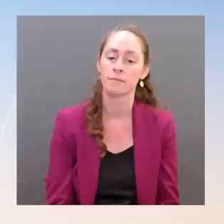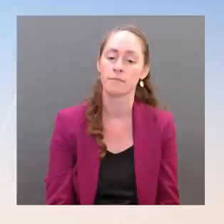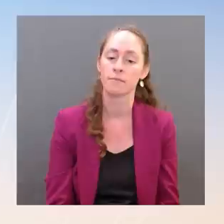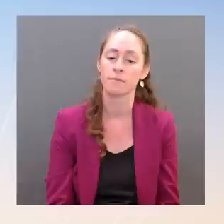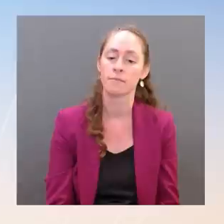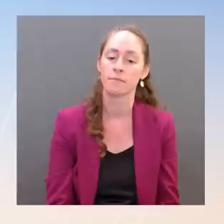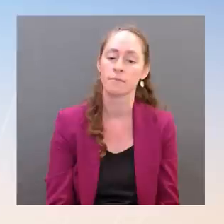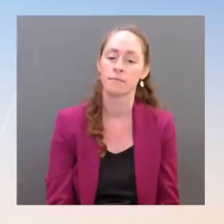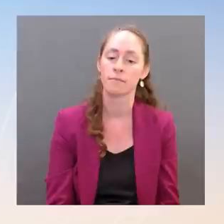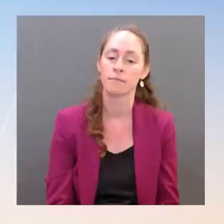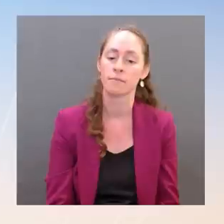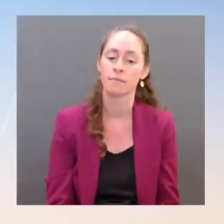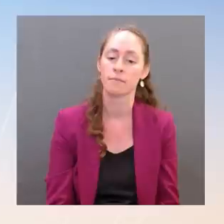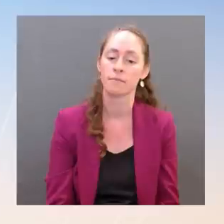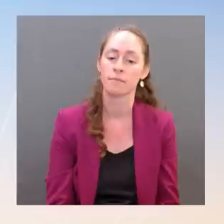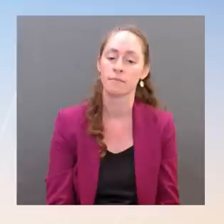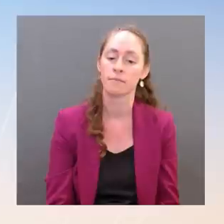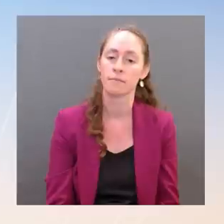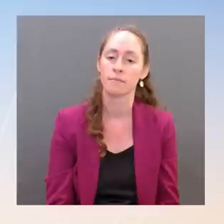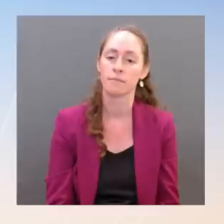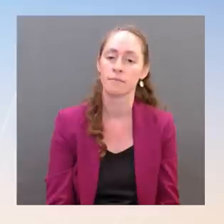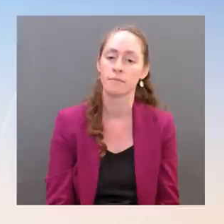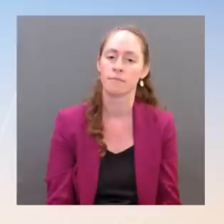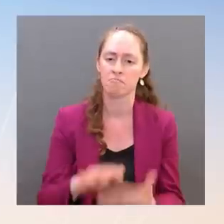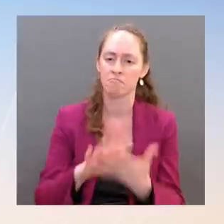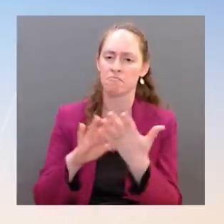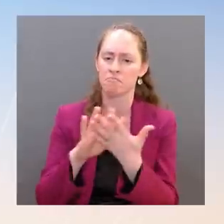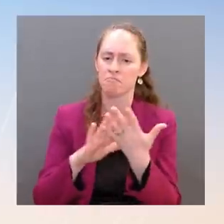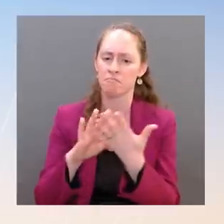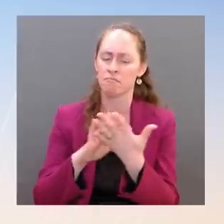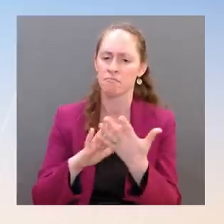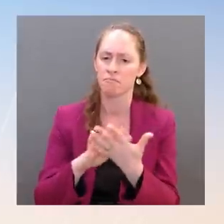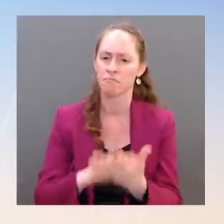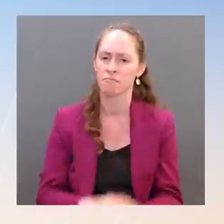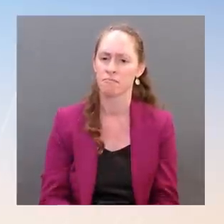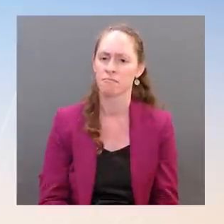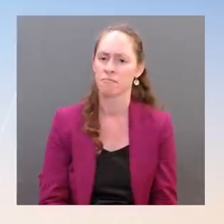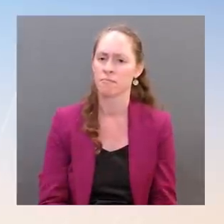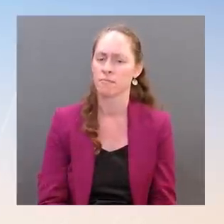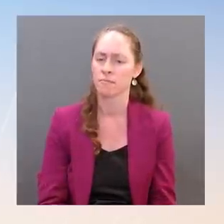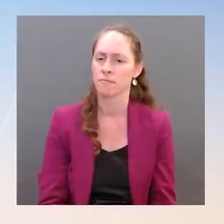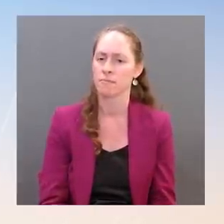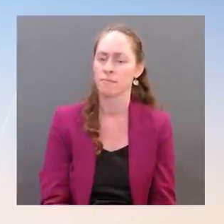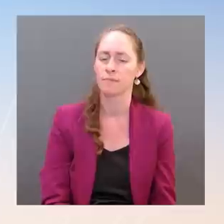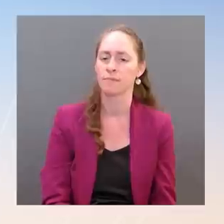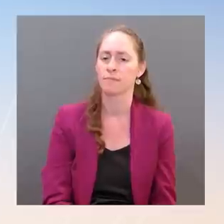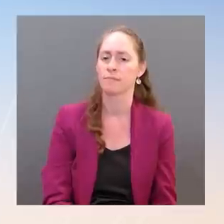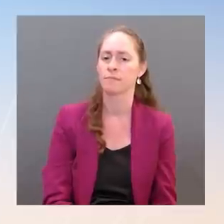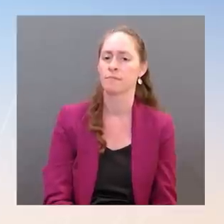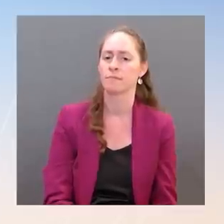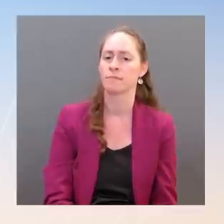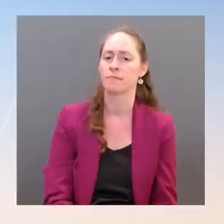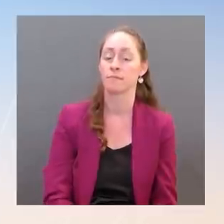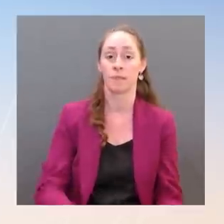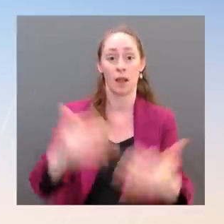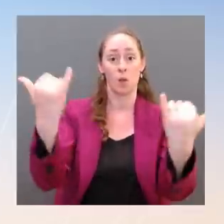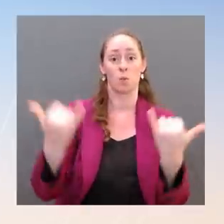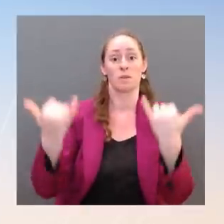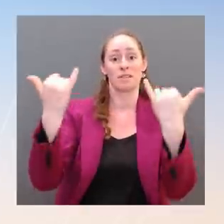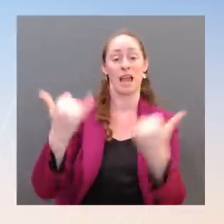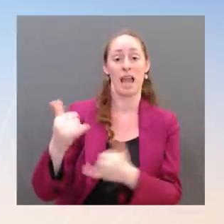estimates because of increased costs of transportation and gas. That's part of what's driving this at least 1,100-point